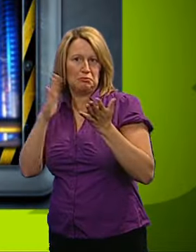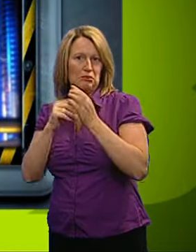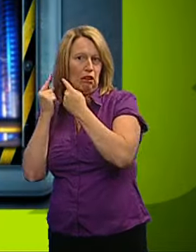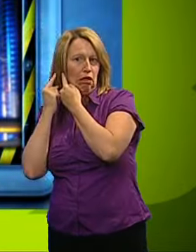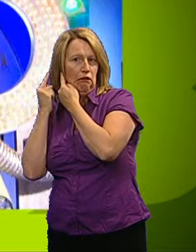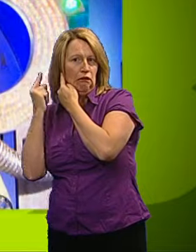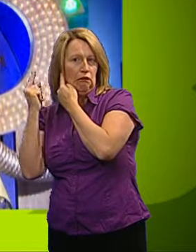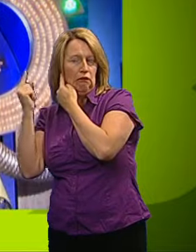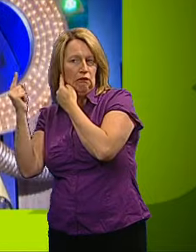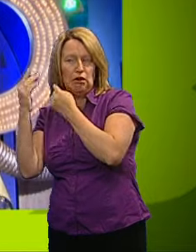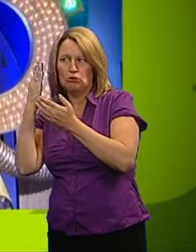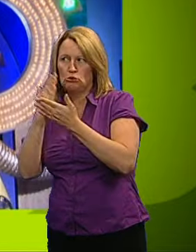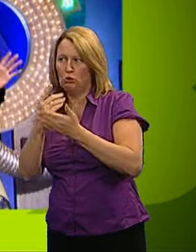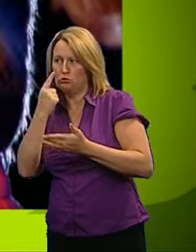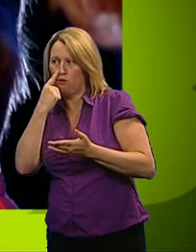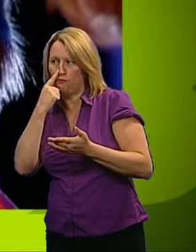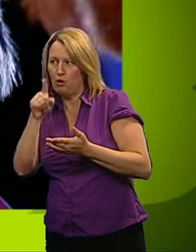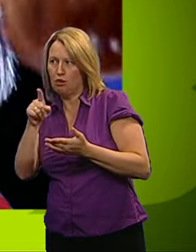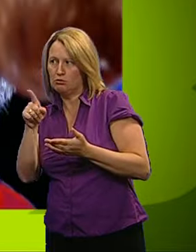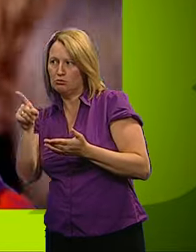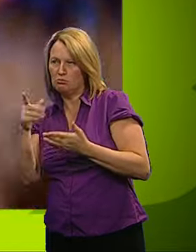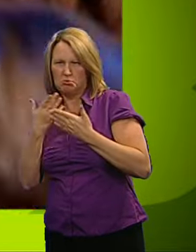true or false? Have a chat, reds. Have a good think.